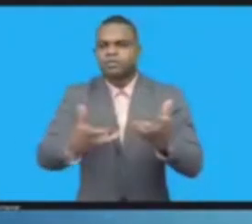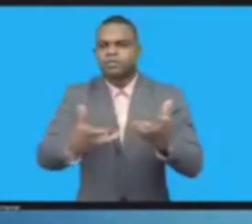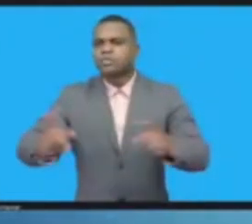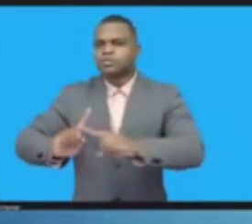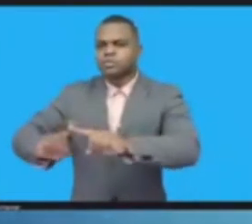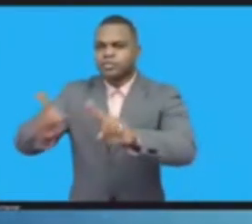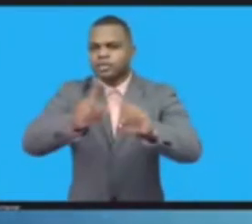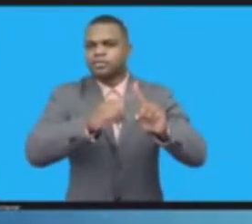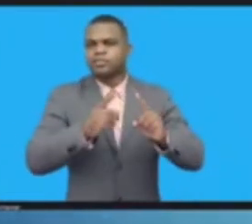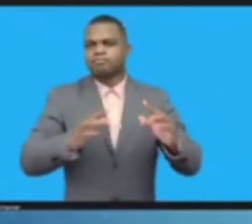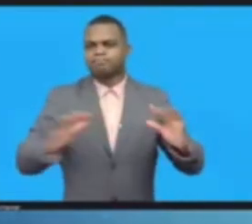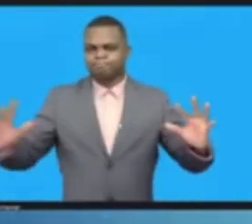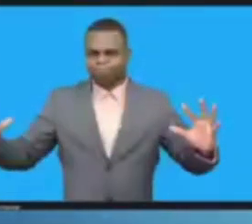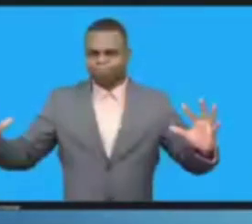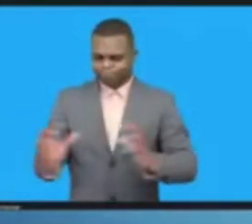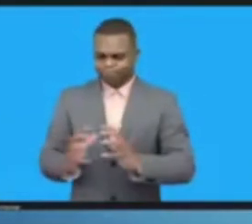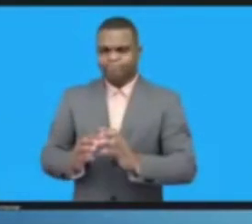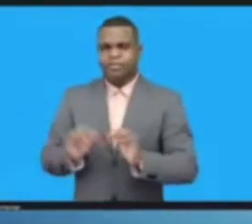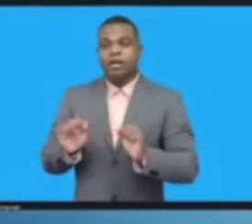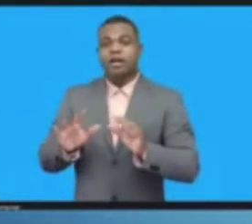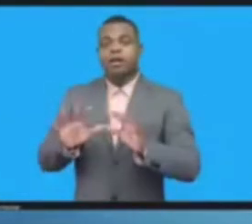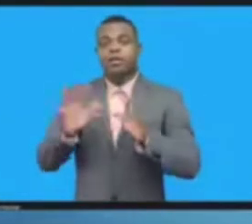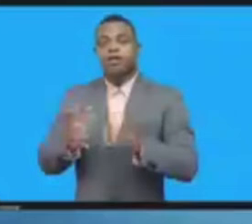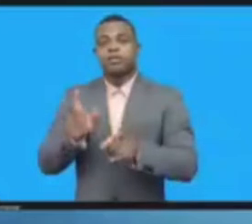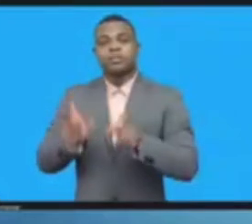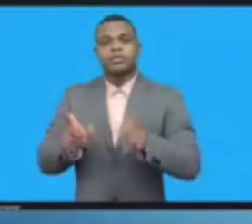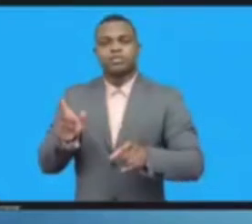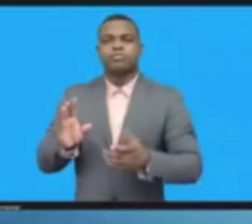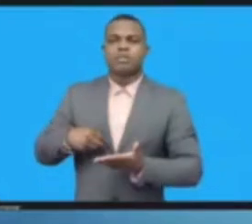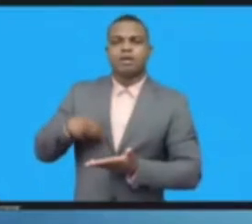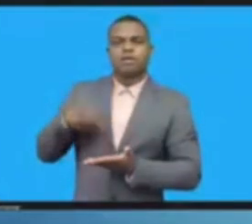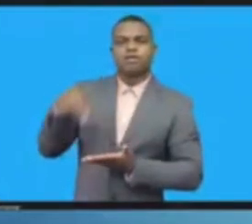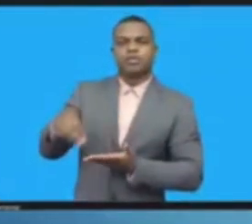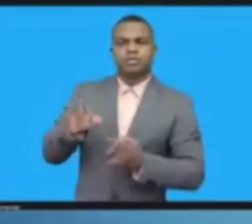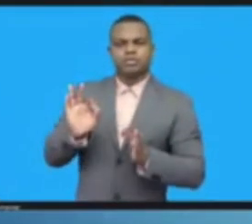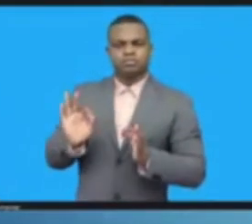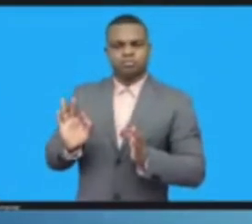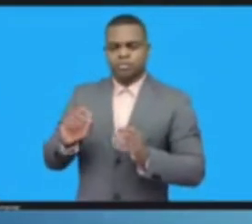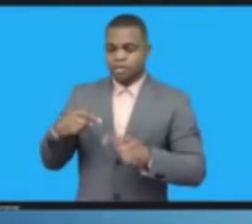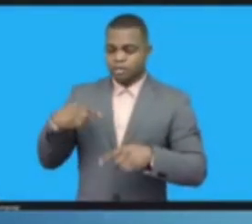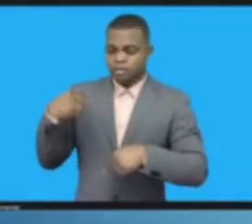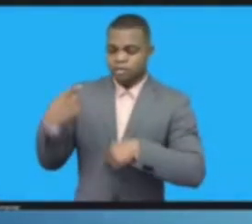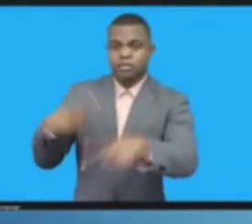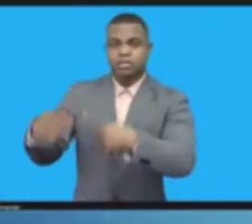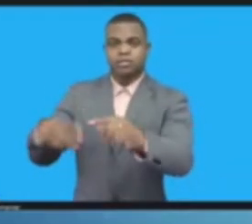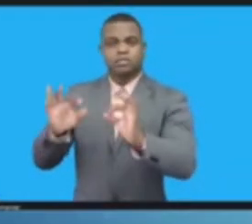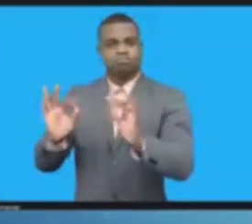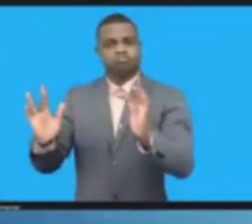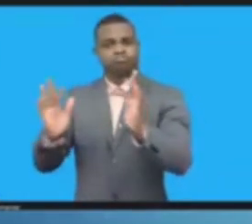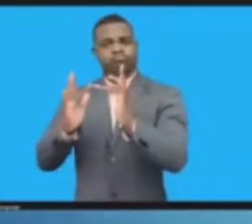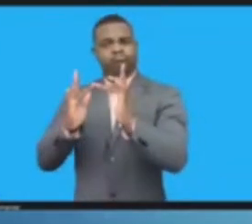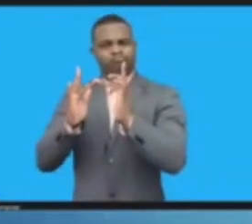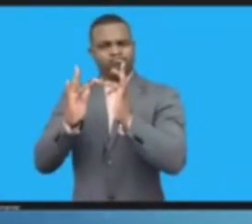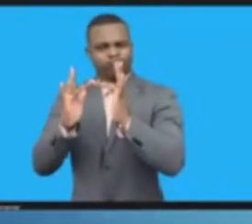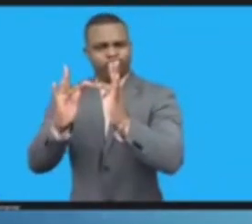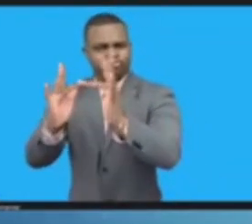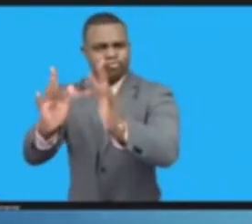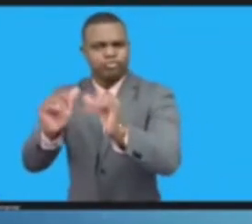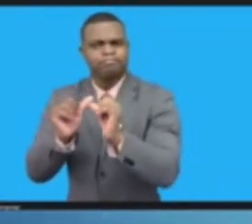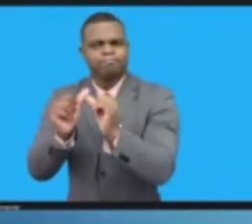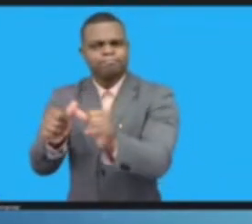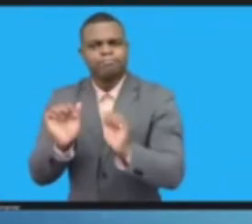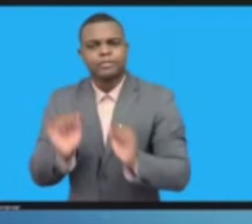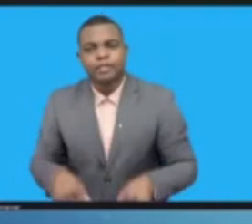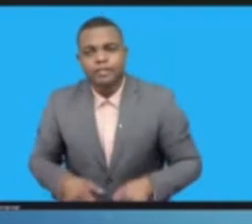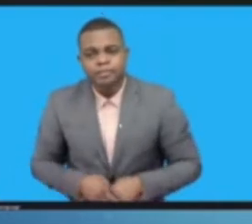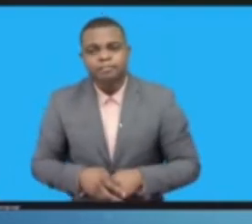Ladies and gentlemen, how many of you were present at the WISIS, at the Tunis phase